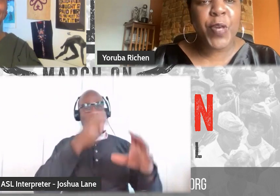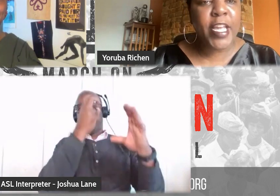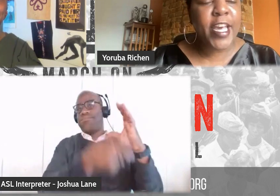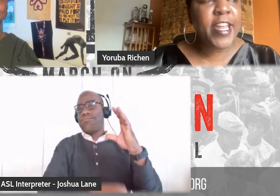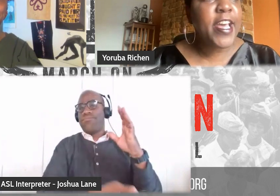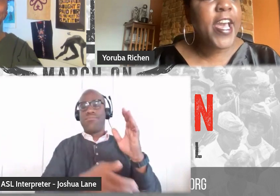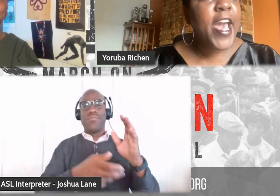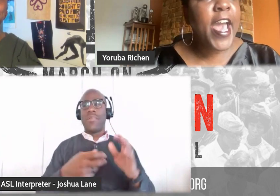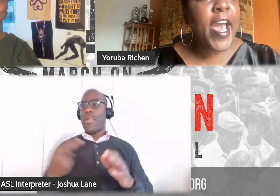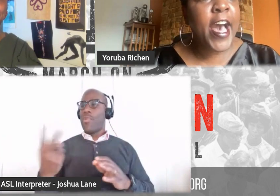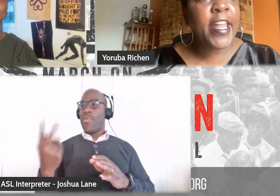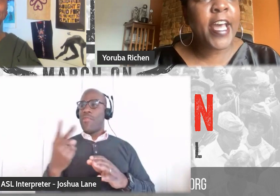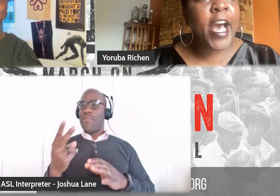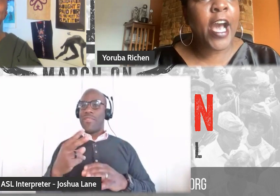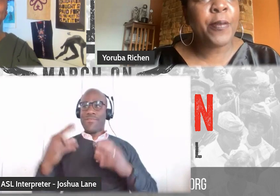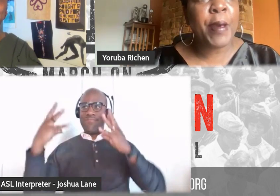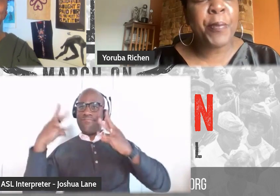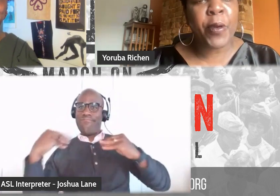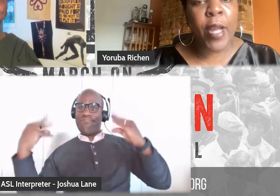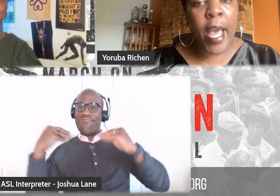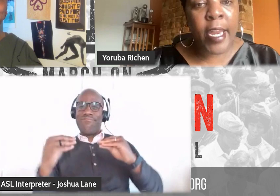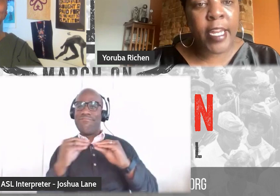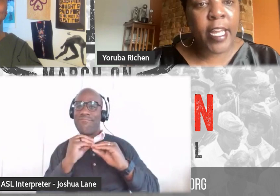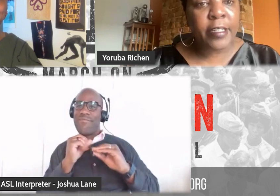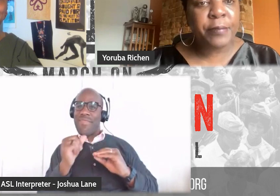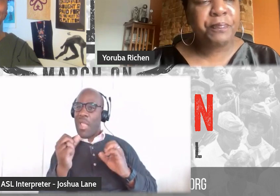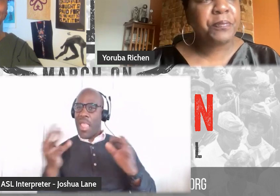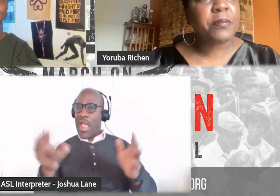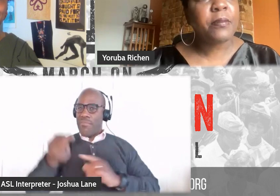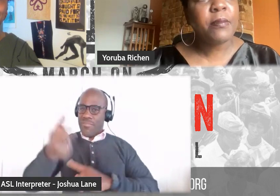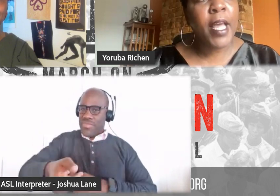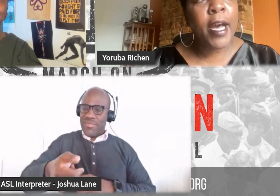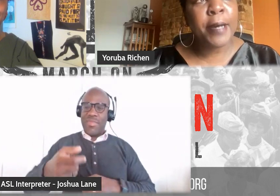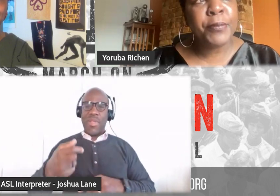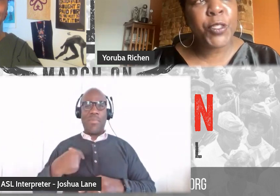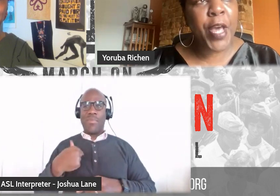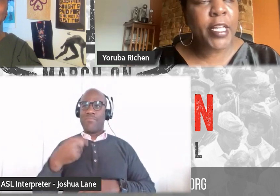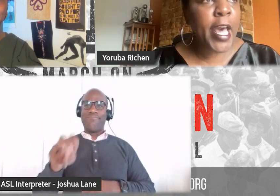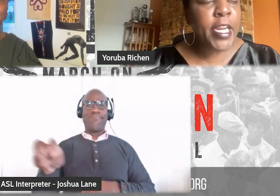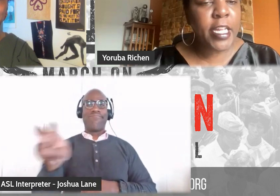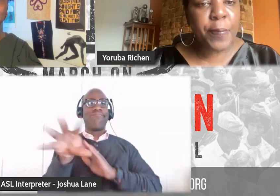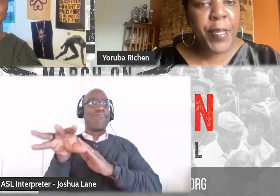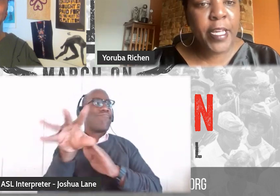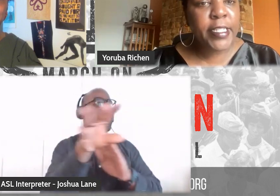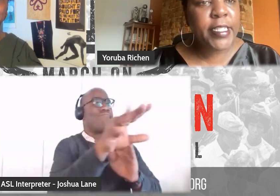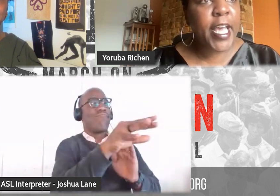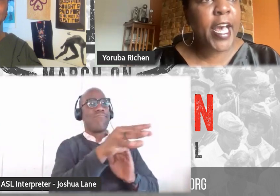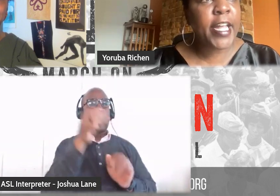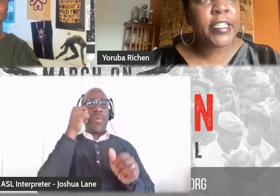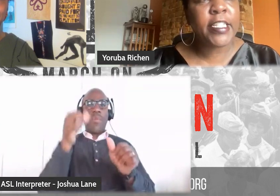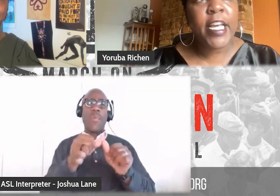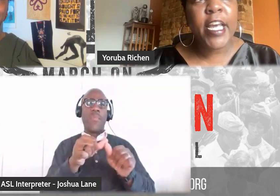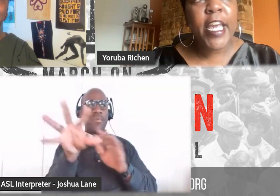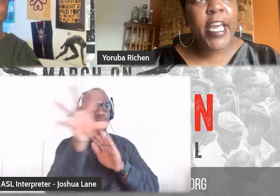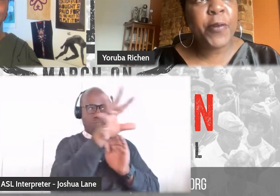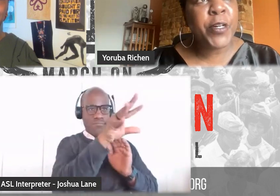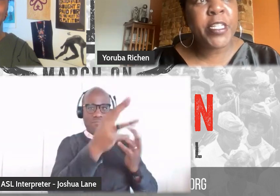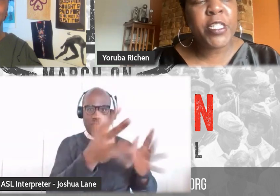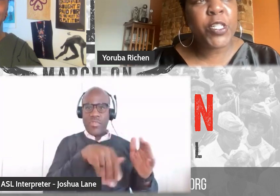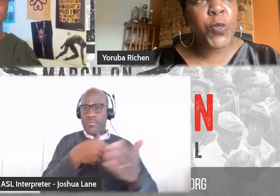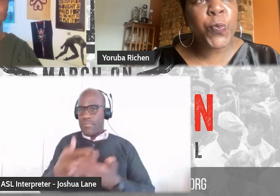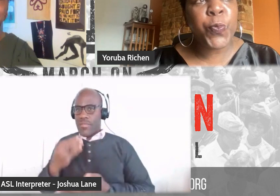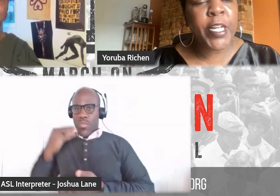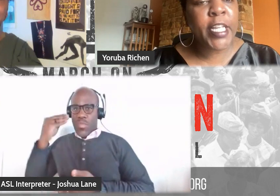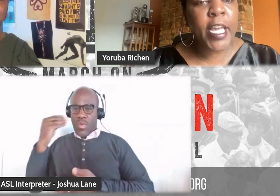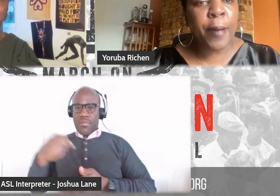there doing it. And I remember editing, um, you know, editing the piece and it